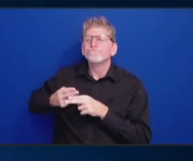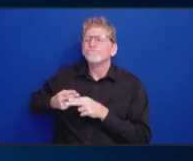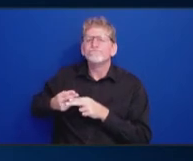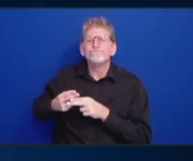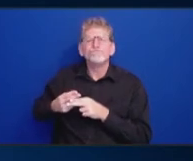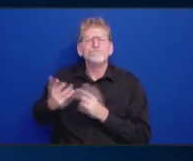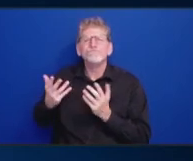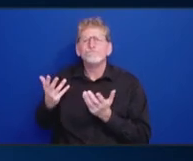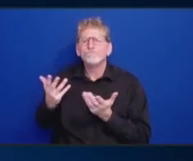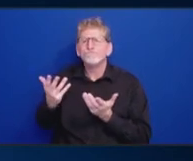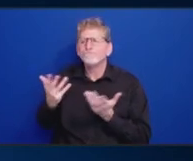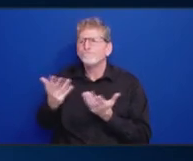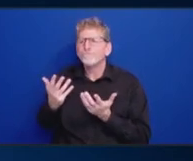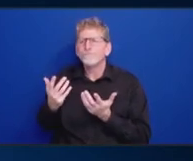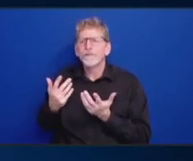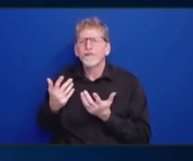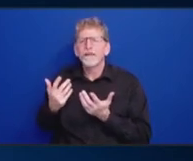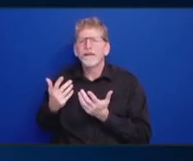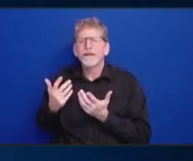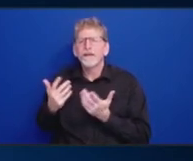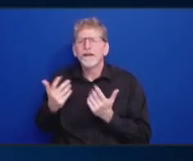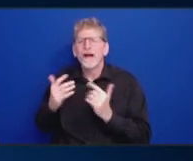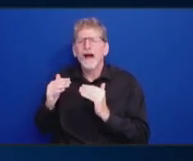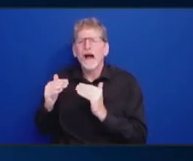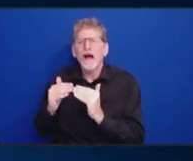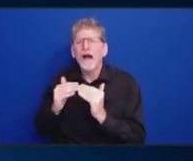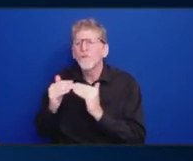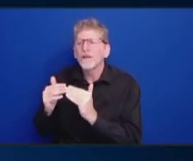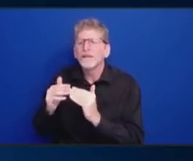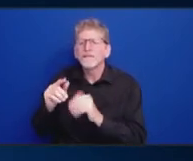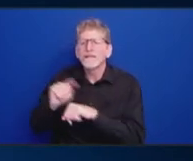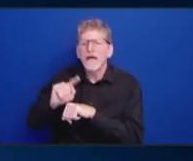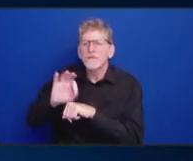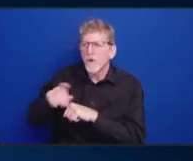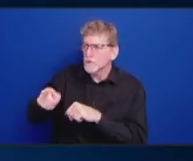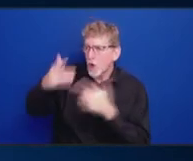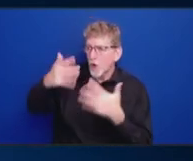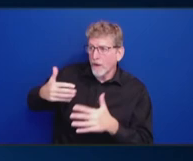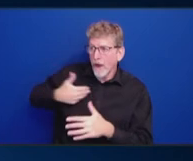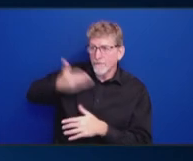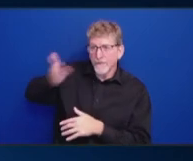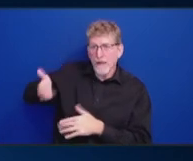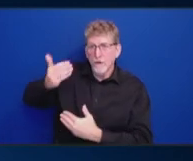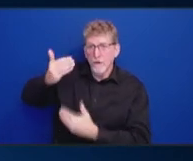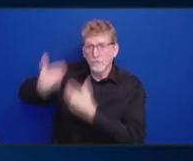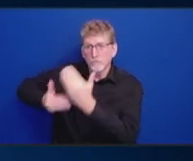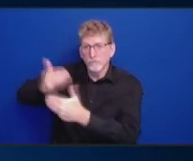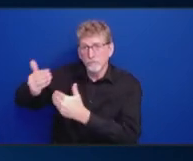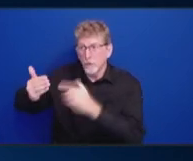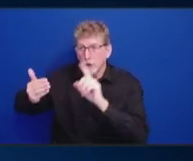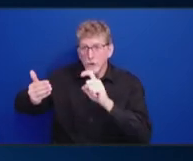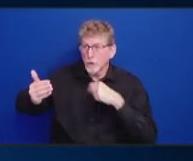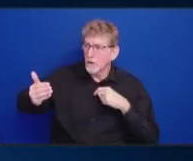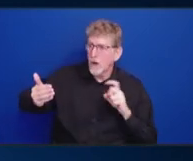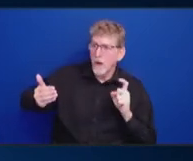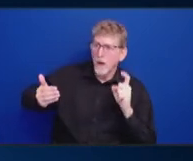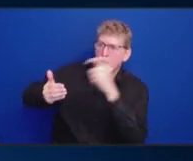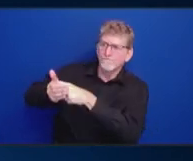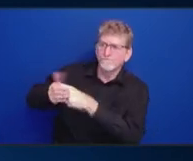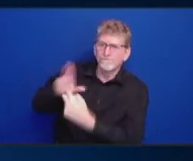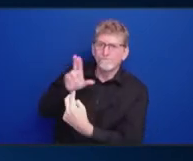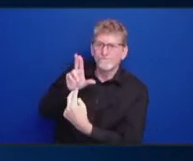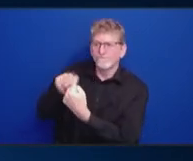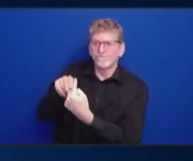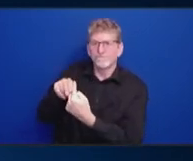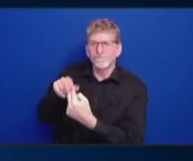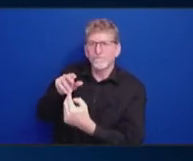moving and is going to make recommendations. We should really think about how we want to plug into that task, you know, the task force and the recommendations that are coming